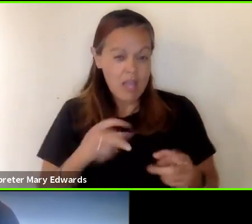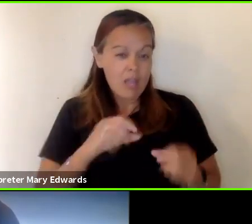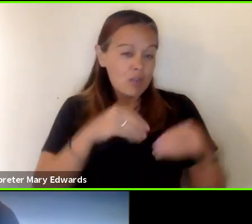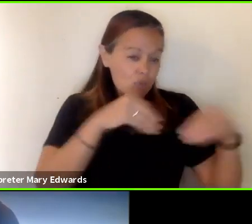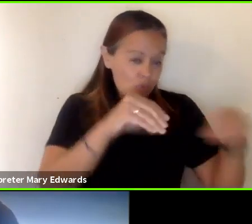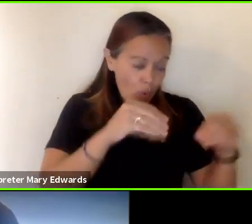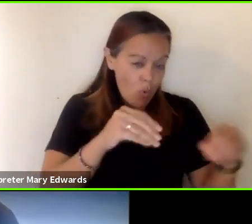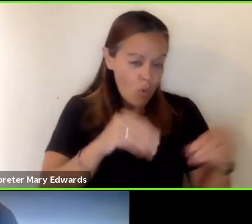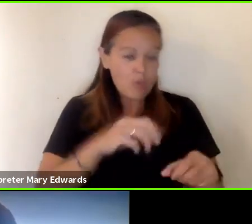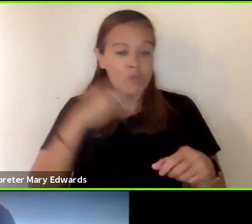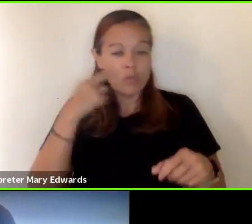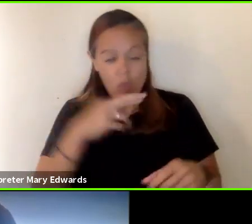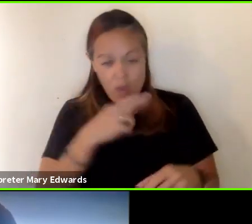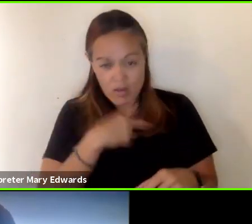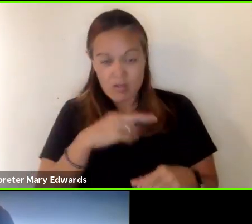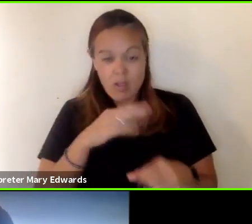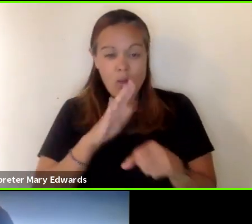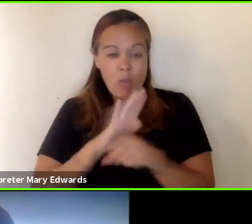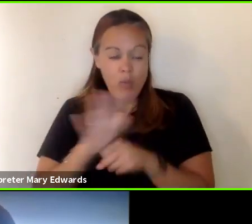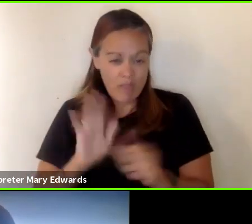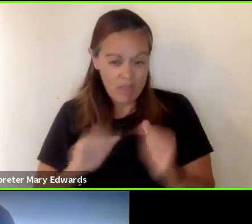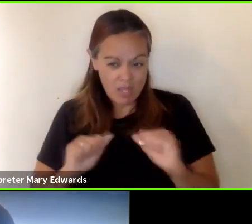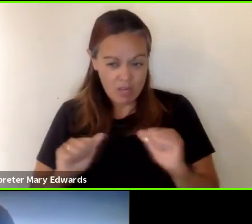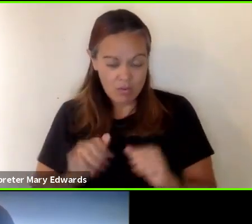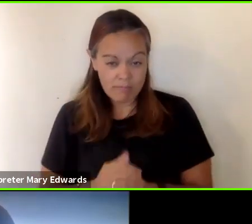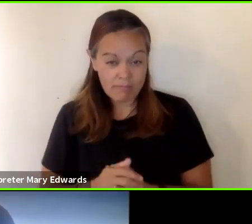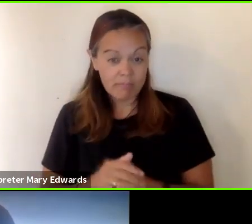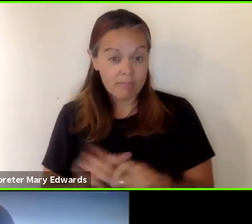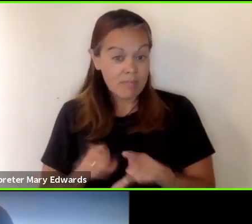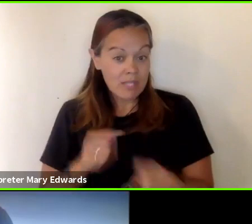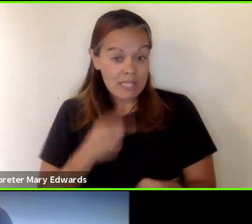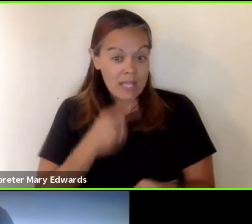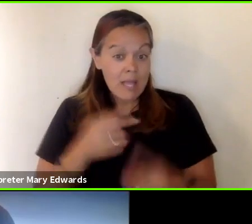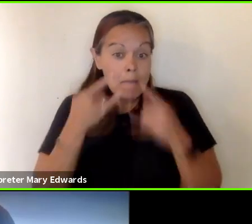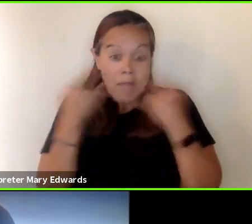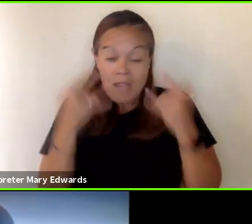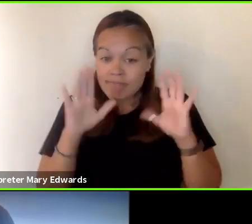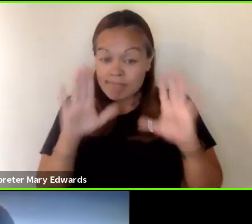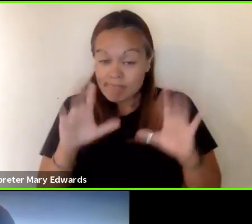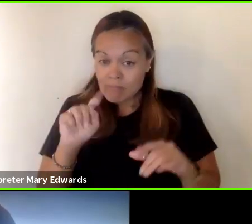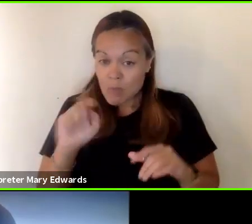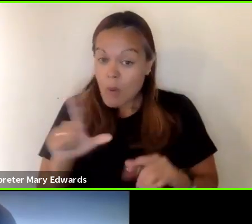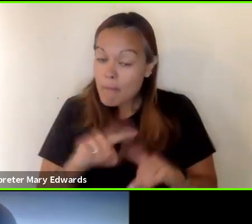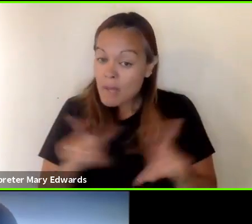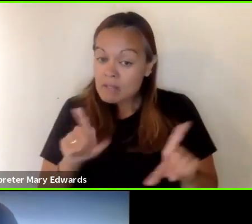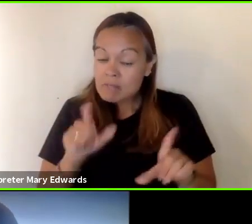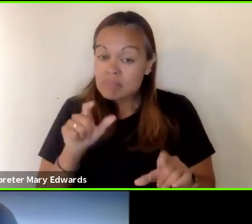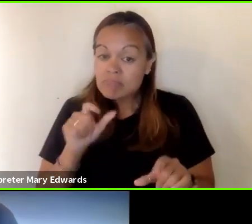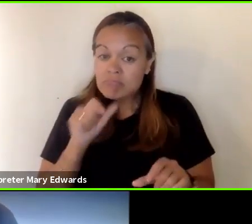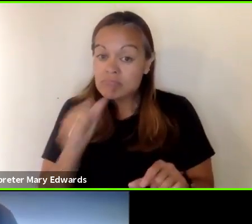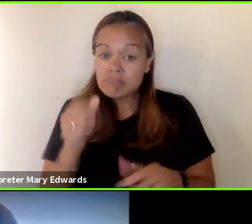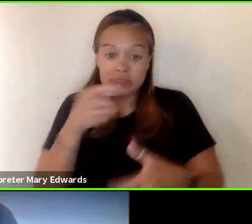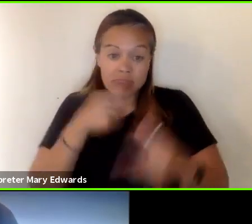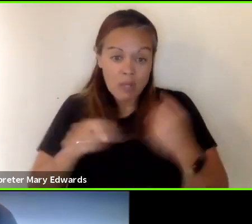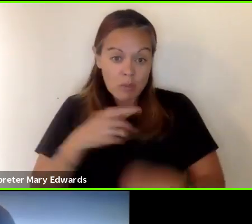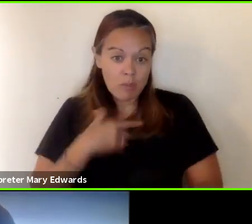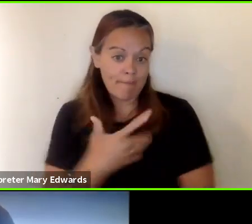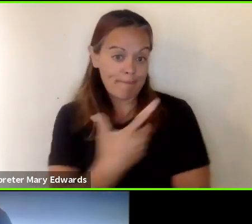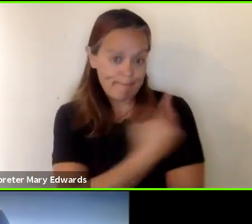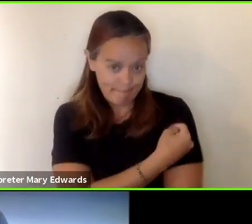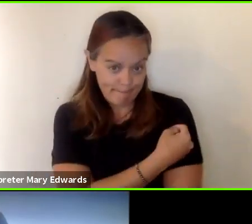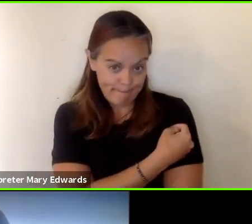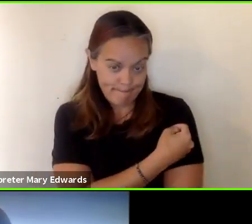movie theaters as i said masks are a great tool but they are no substitute for getting vaccinated